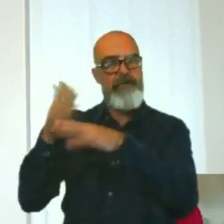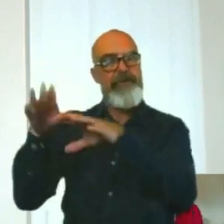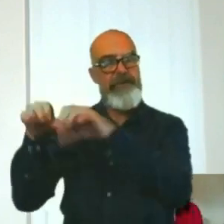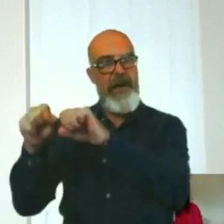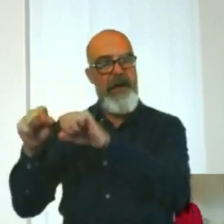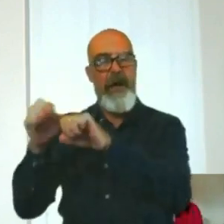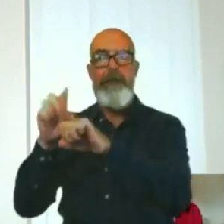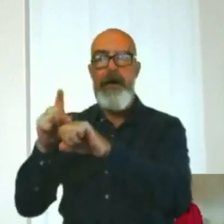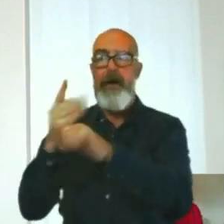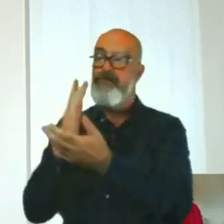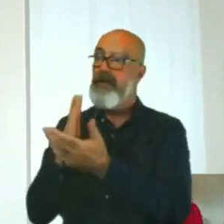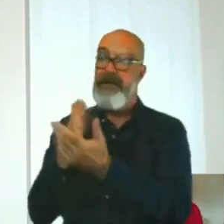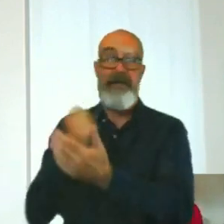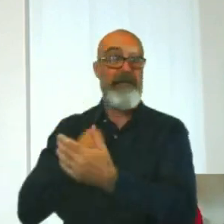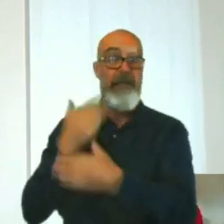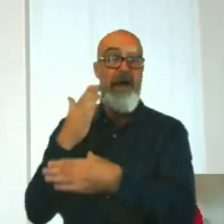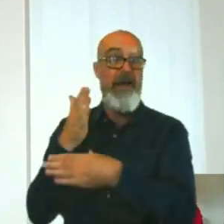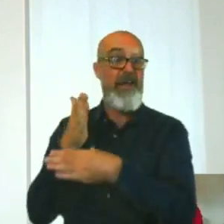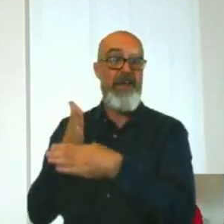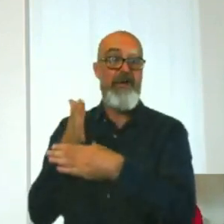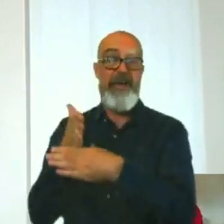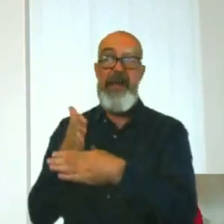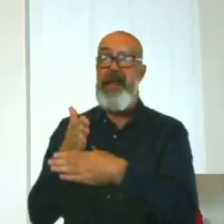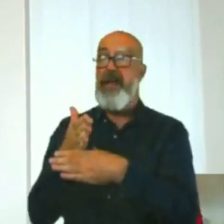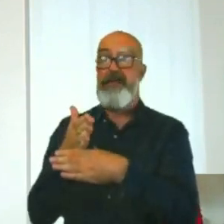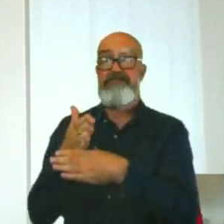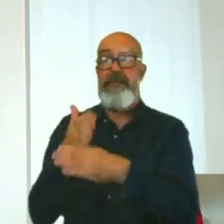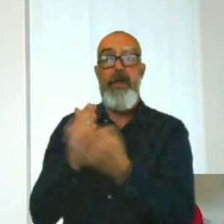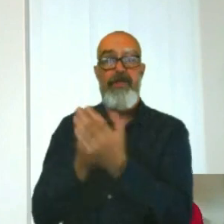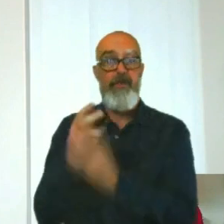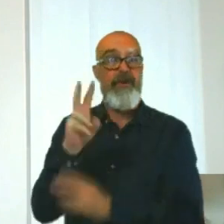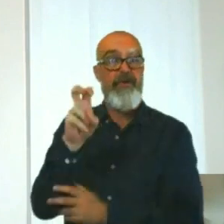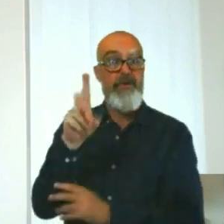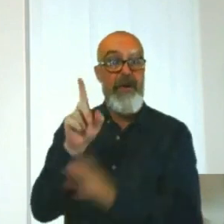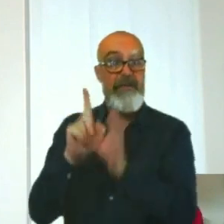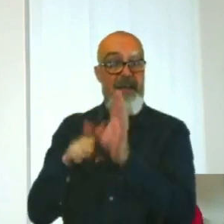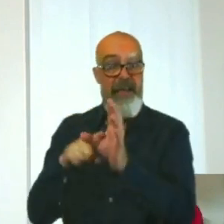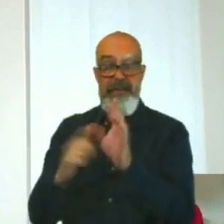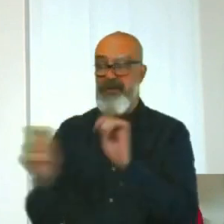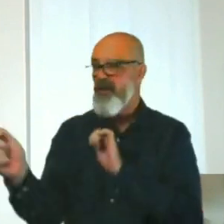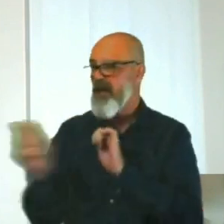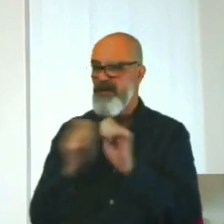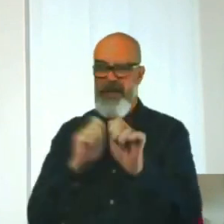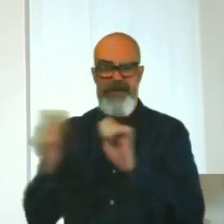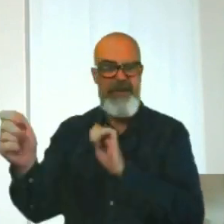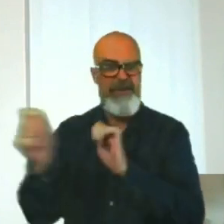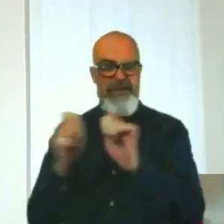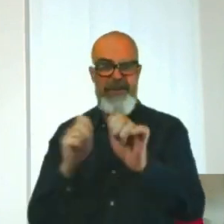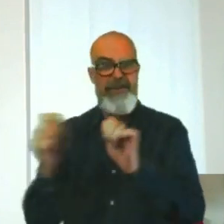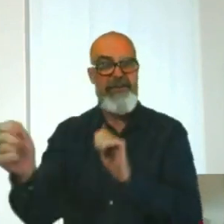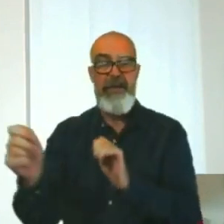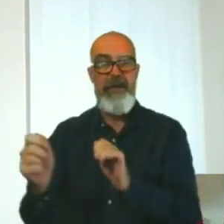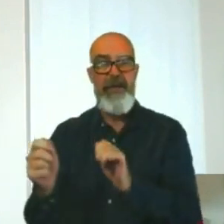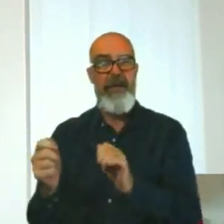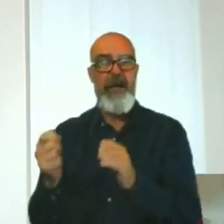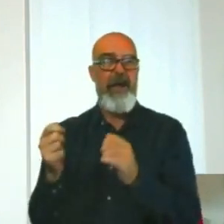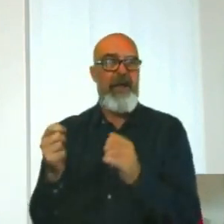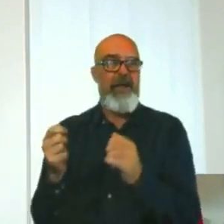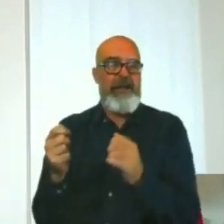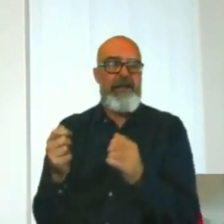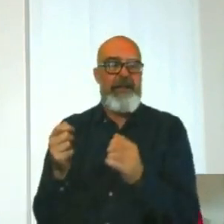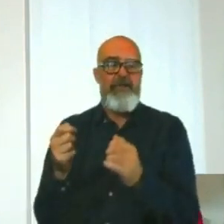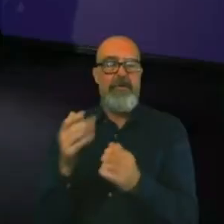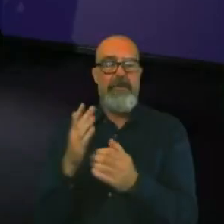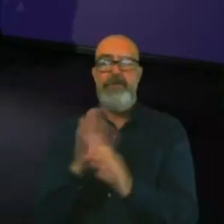several times in the last 12 years. And there's no right or wrong answer of how to do it. Just keep pushing yourself.